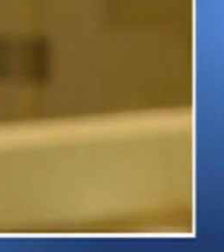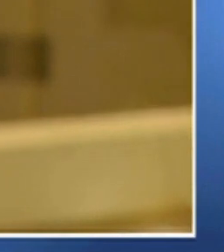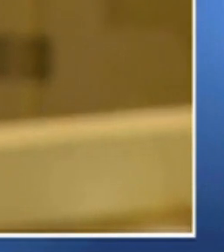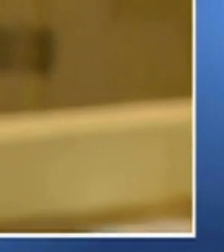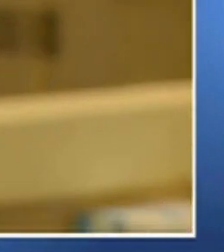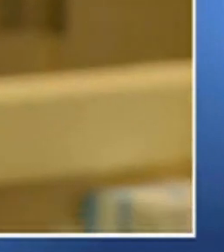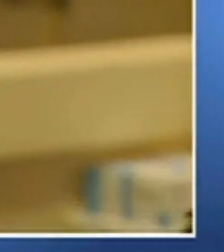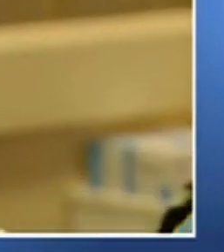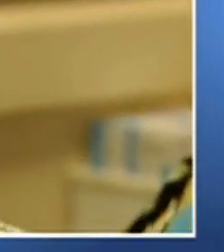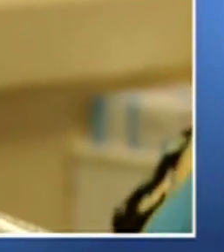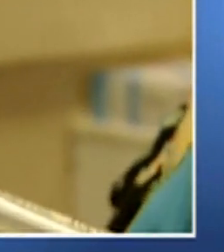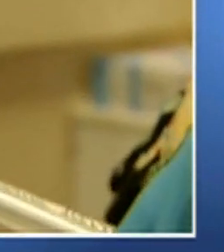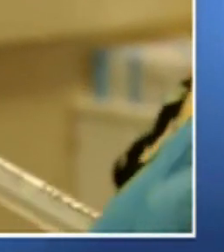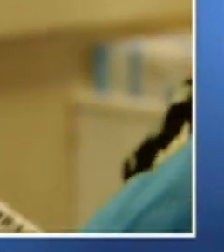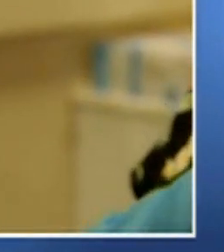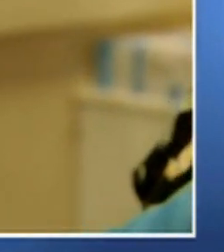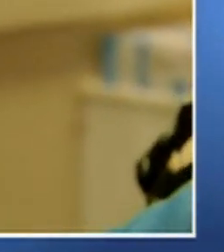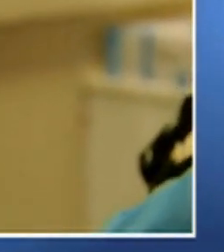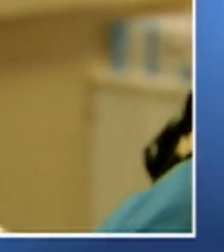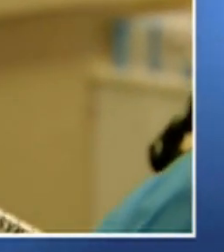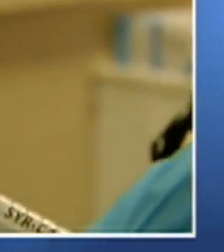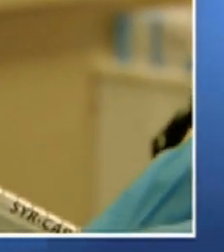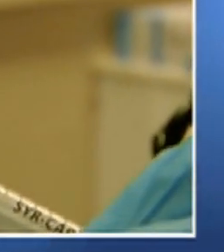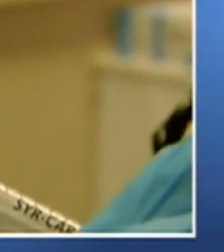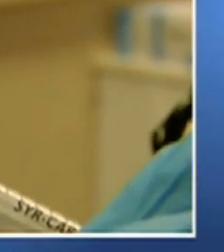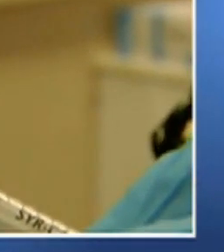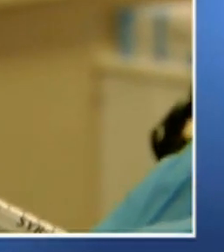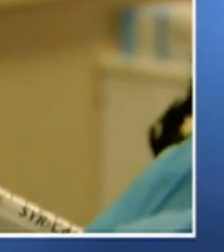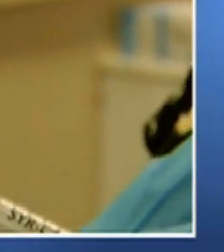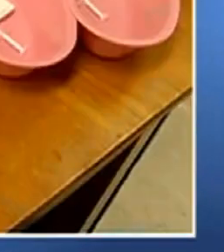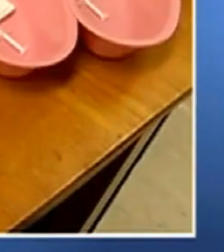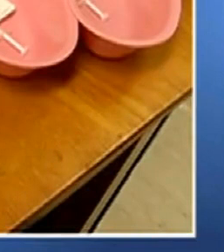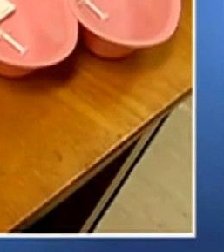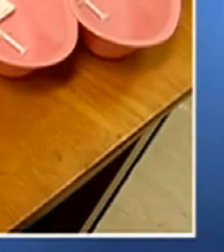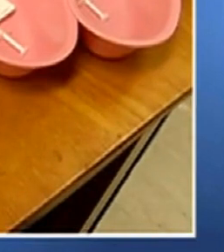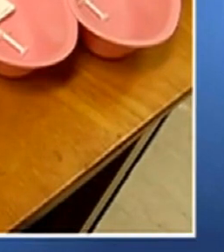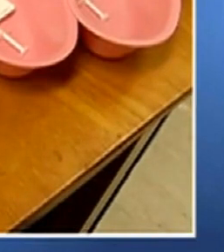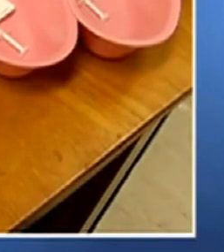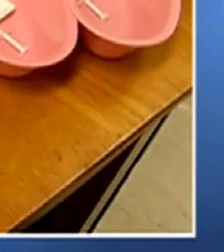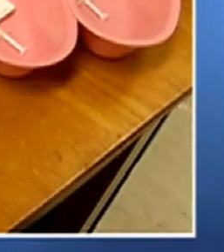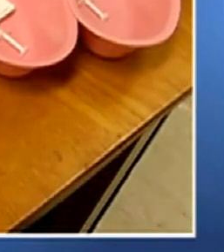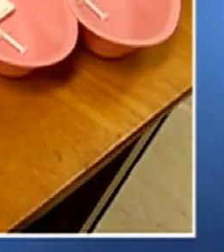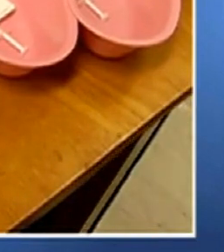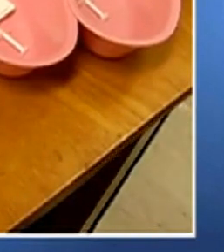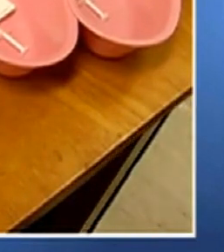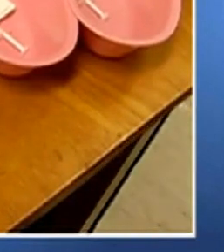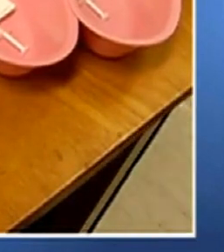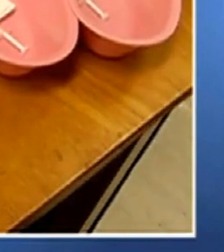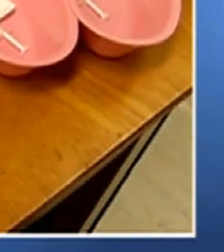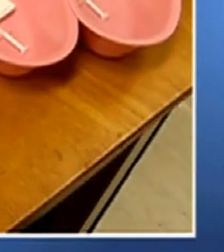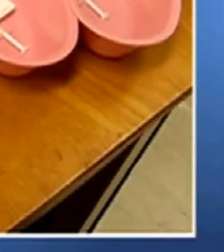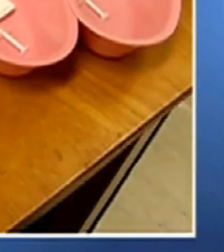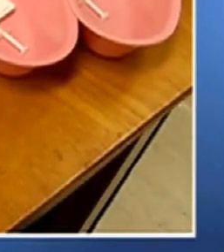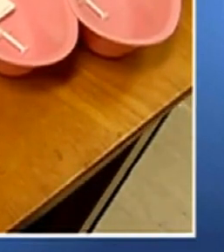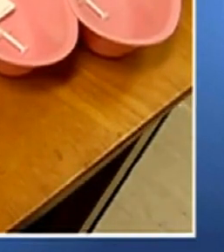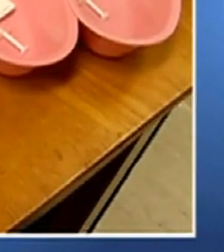everybody to access. And if you are concerned, too, that when you go to the vaccination centre, or you can